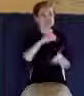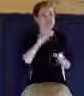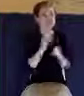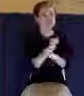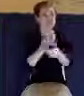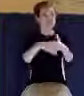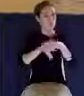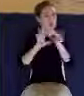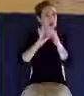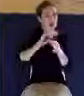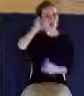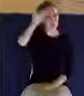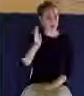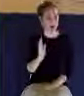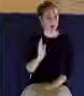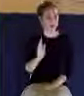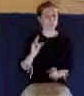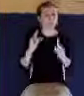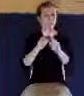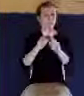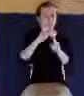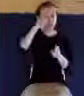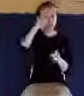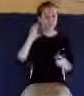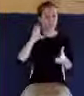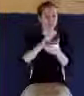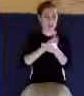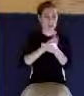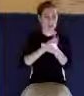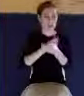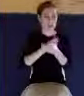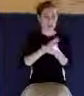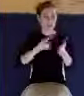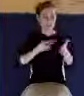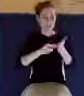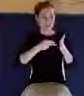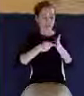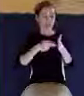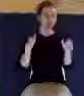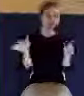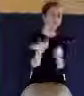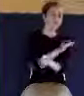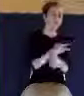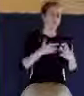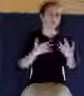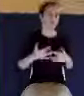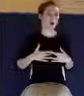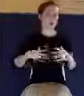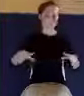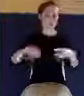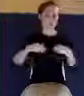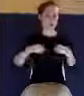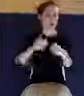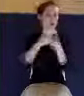mental assent. The Greek word believe is referring to a wholehearted acceptance of everything